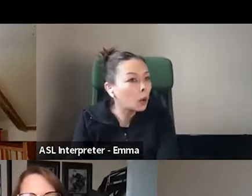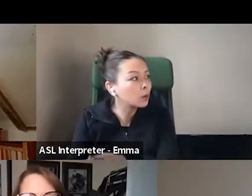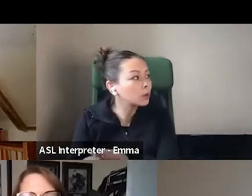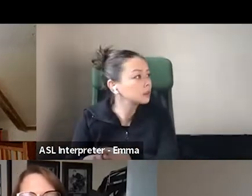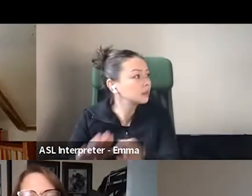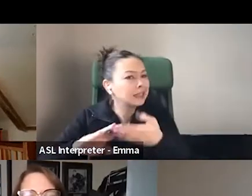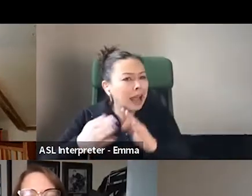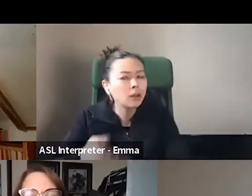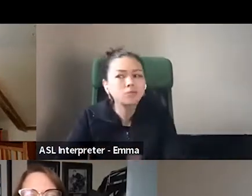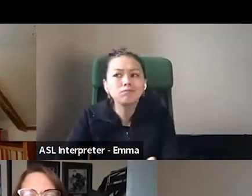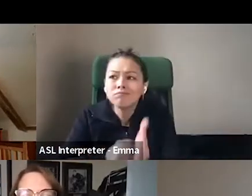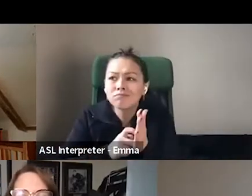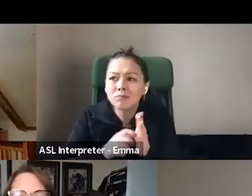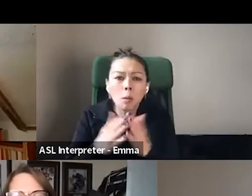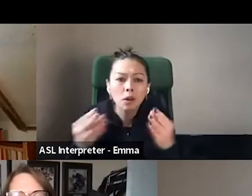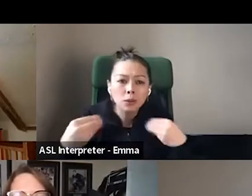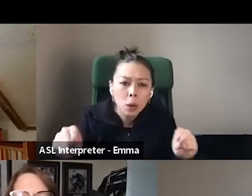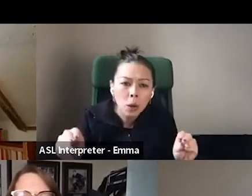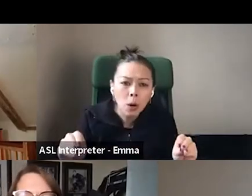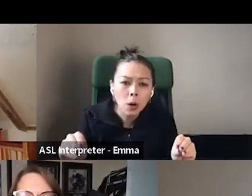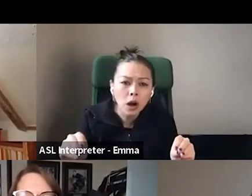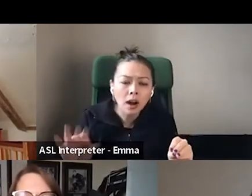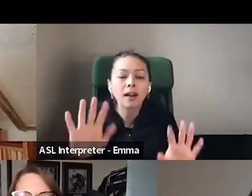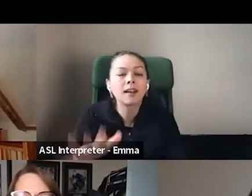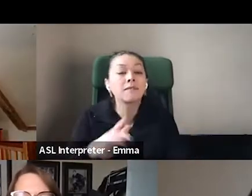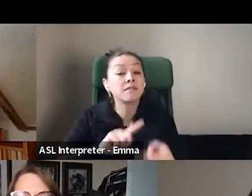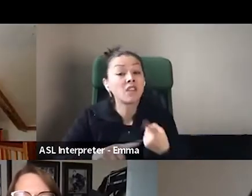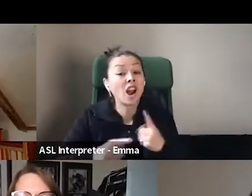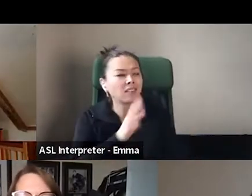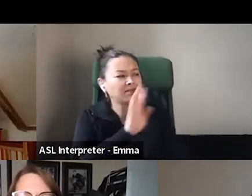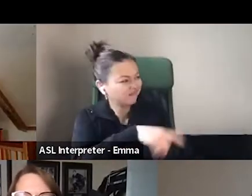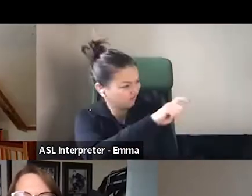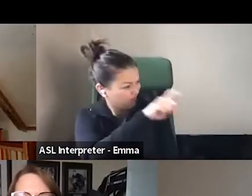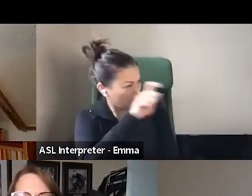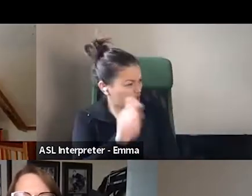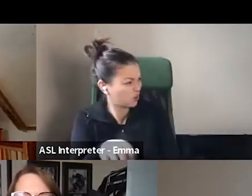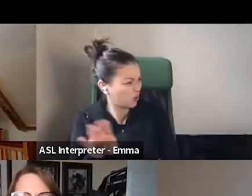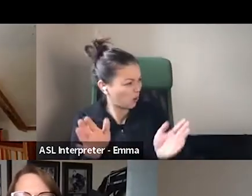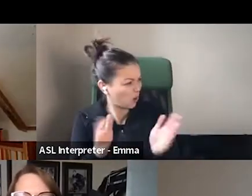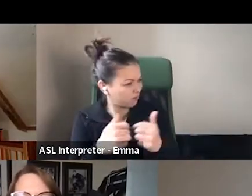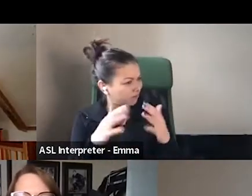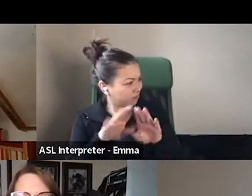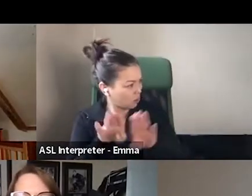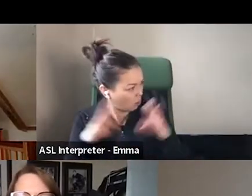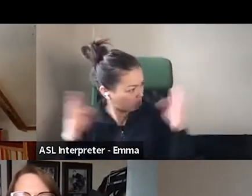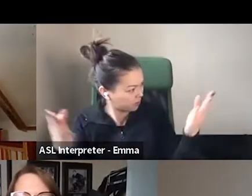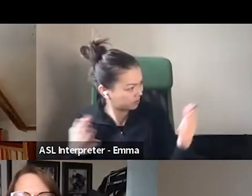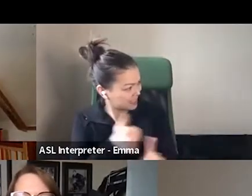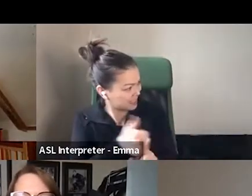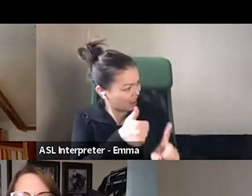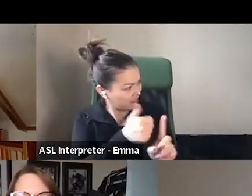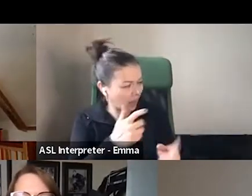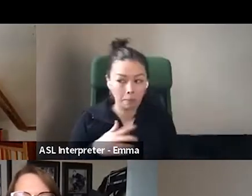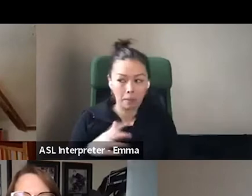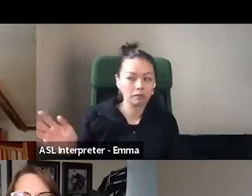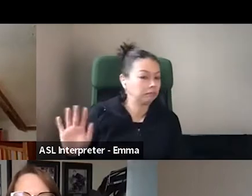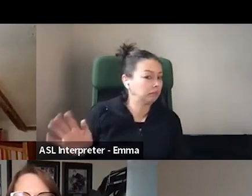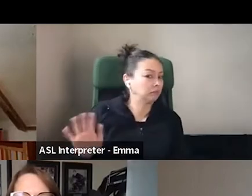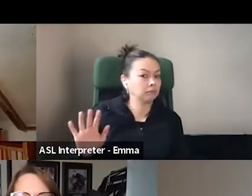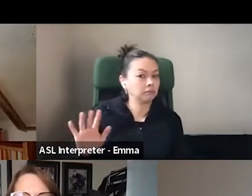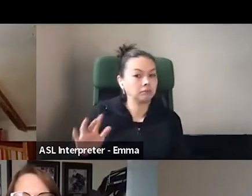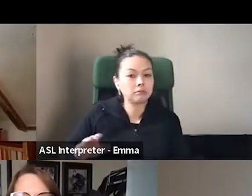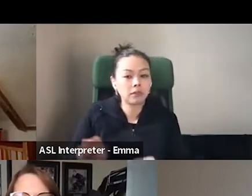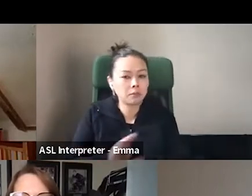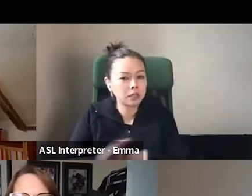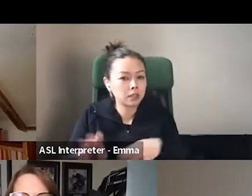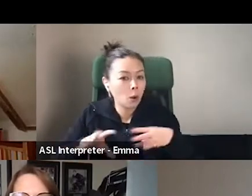bookstore. And I kind of went like, no, no, I've never wanted to be a business owner. There's lots of things about owning a business